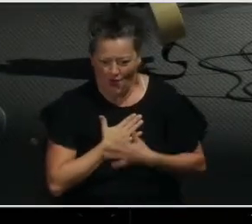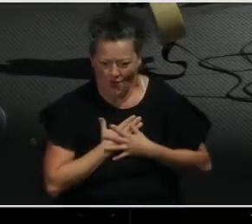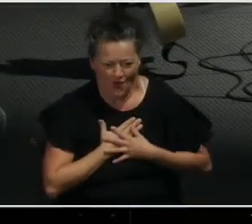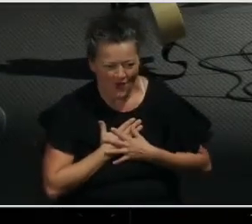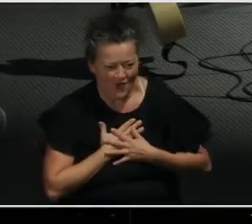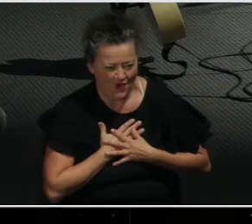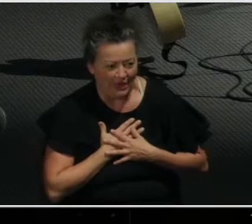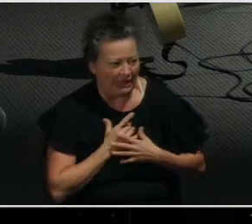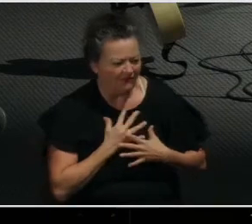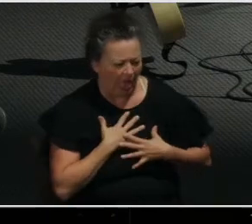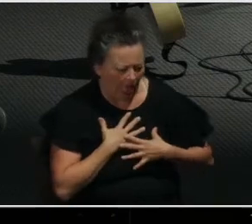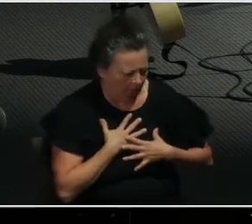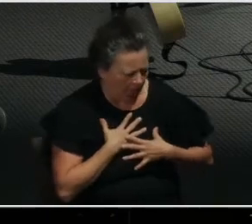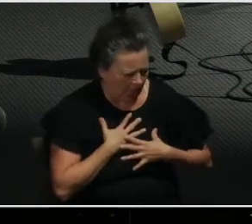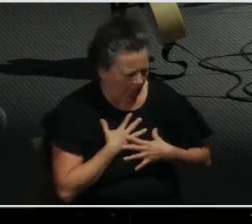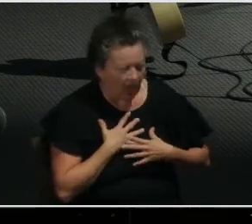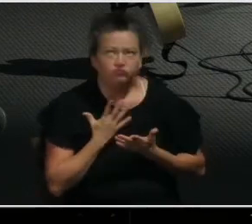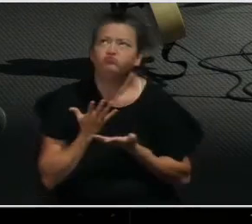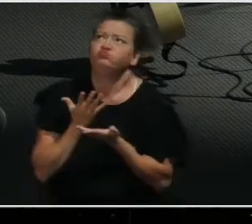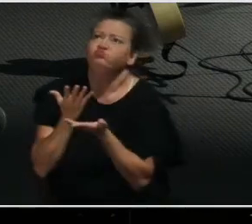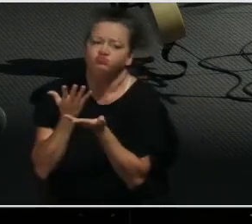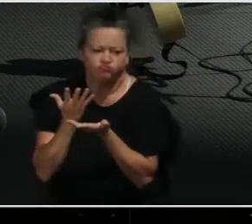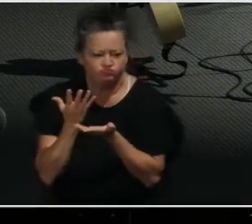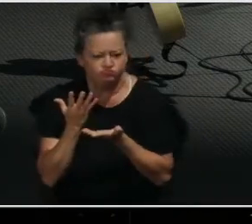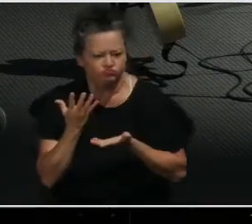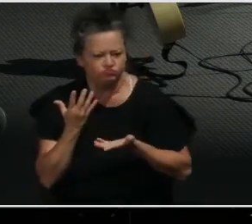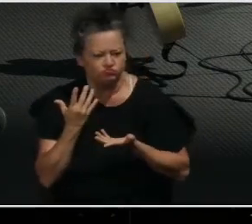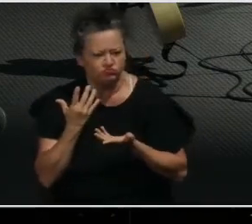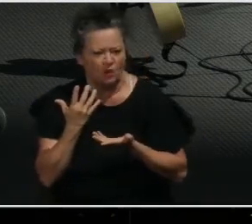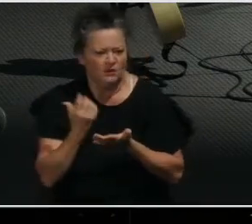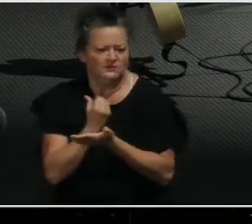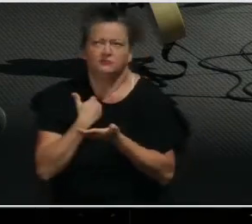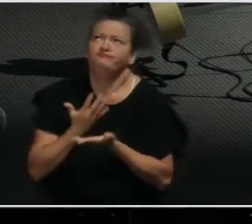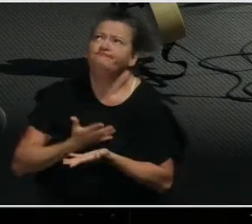God at any time about anything.